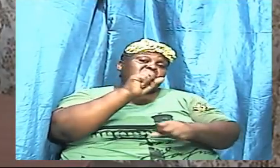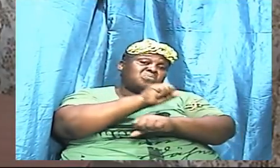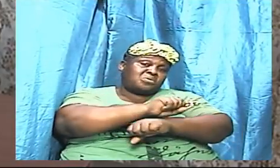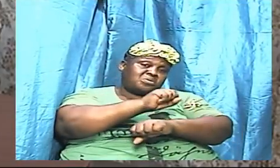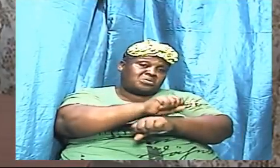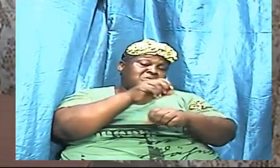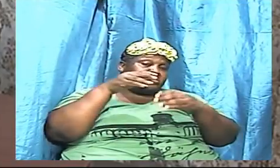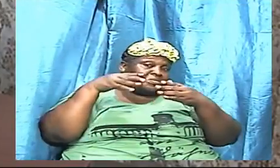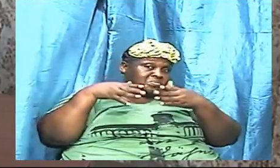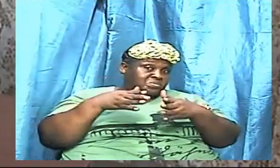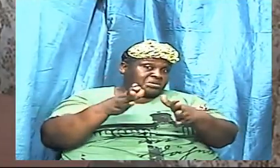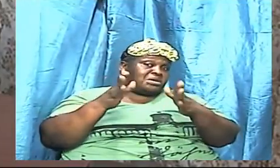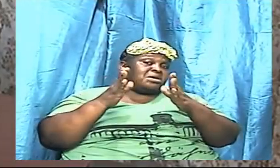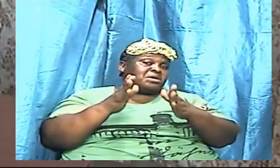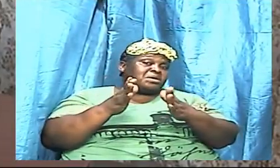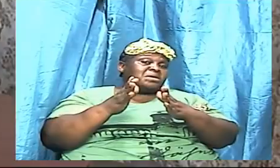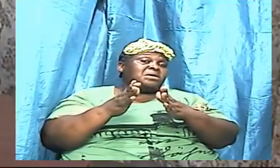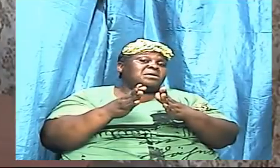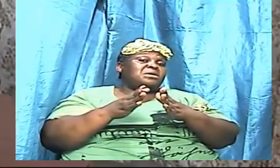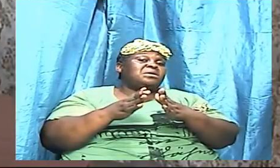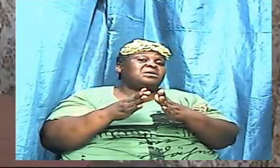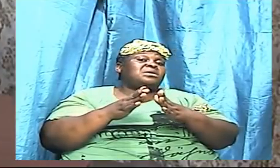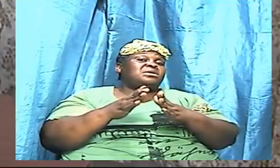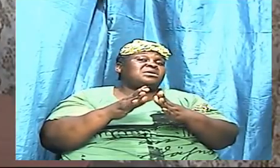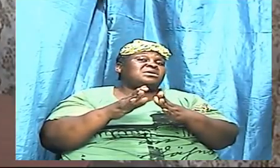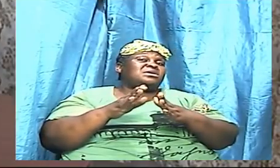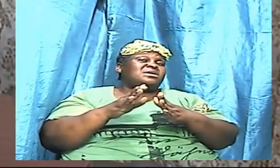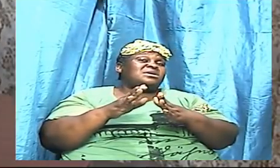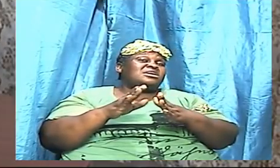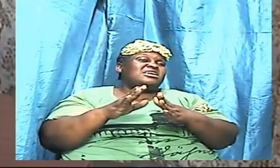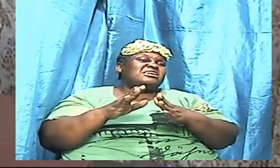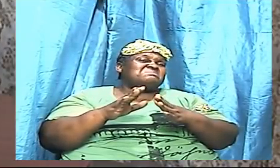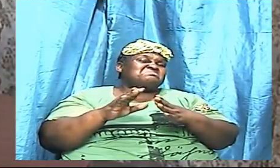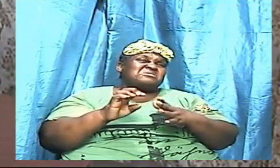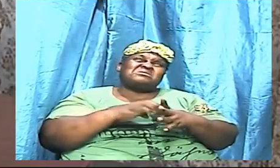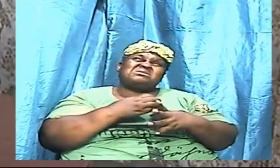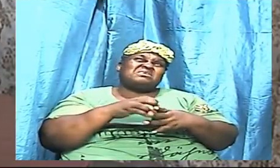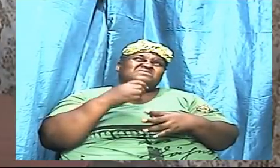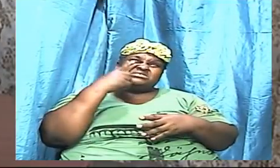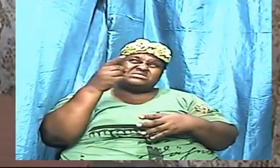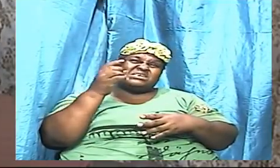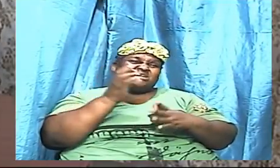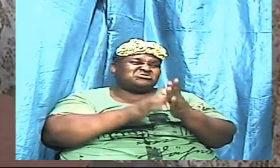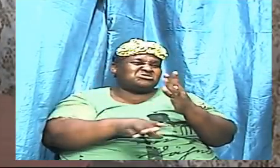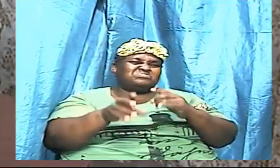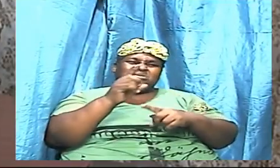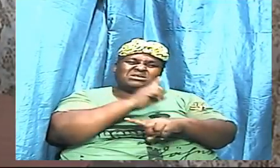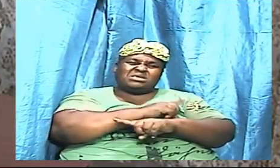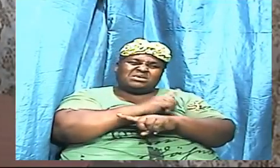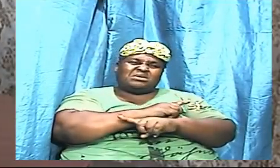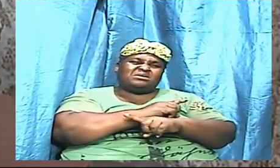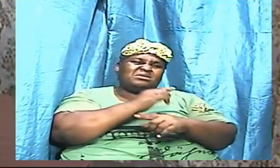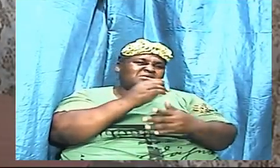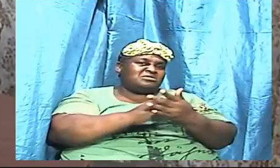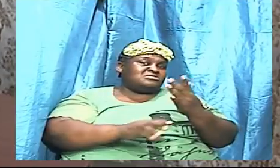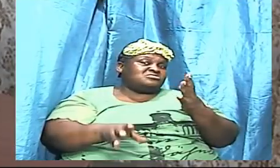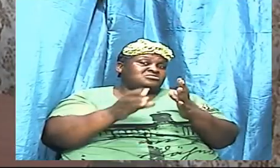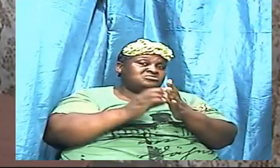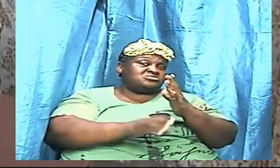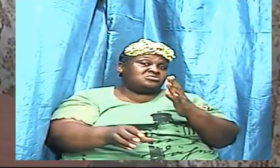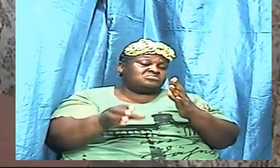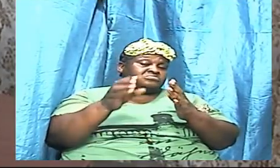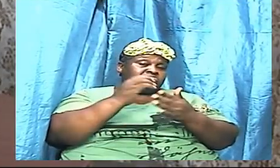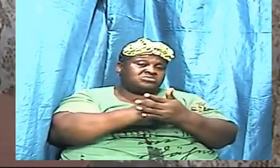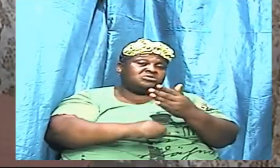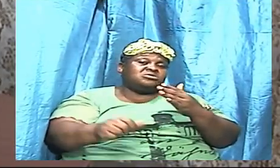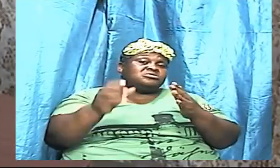out in a way because we could say we are going to do a chapter a day some chapters are very short some chapters are very long so we are